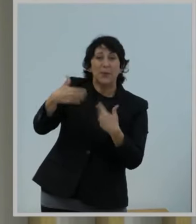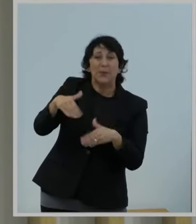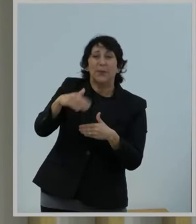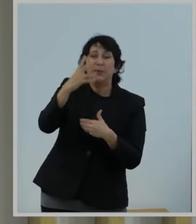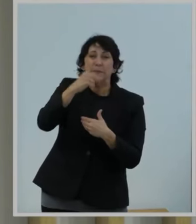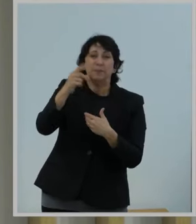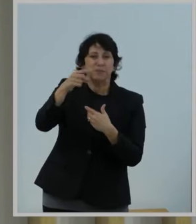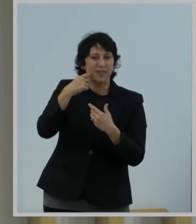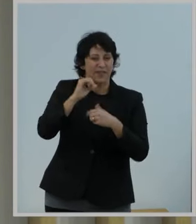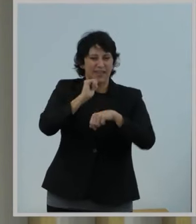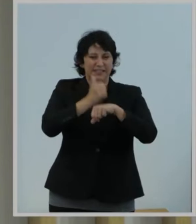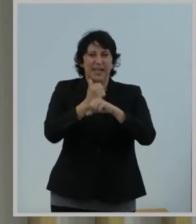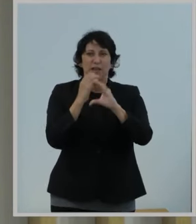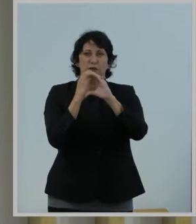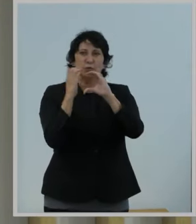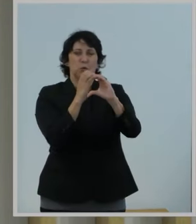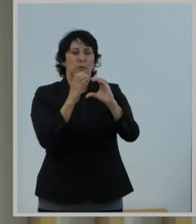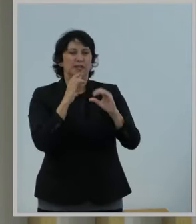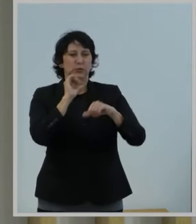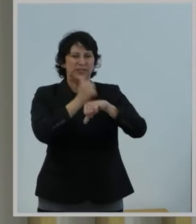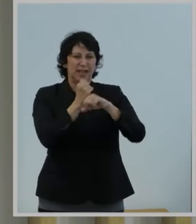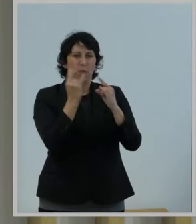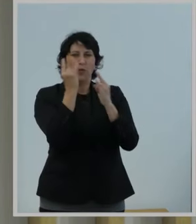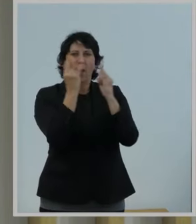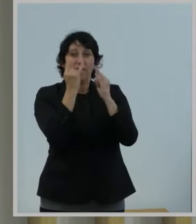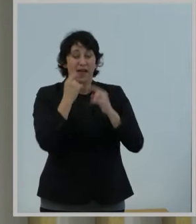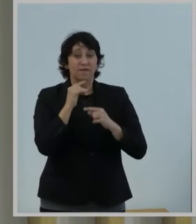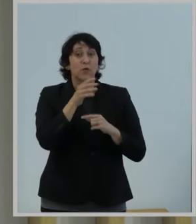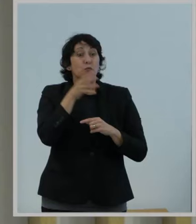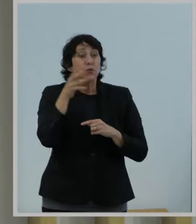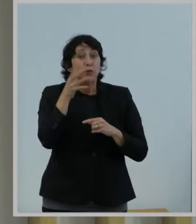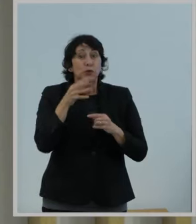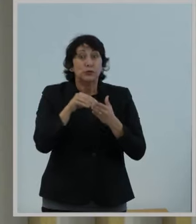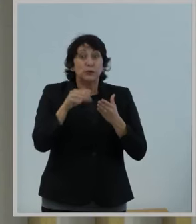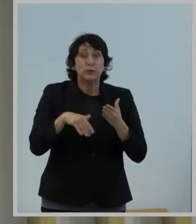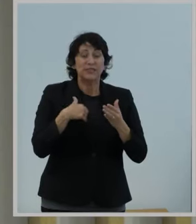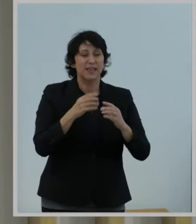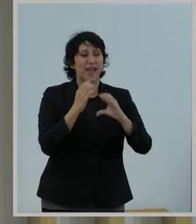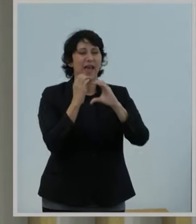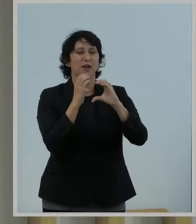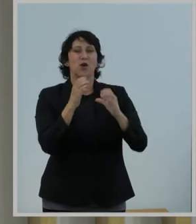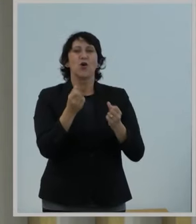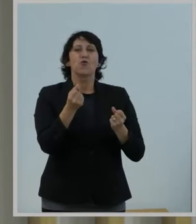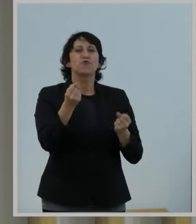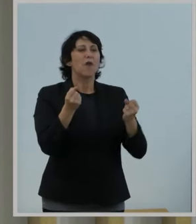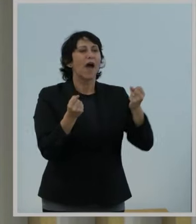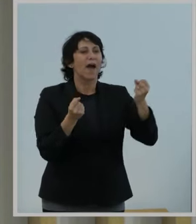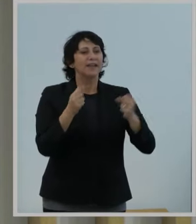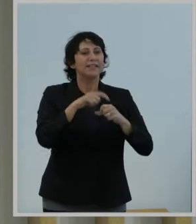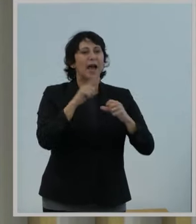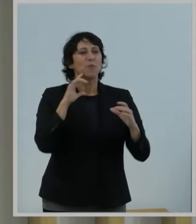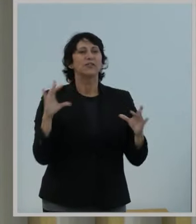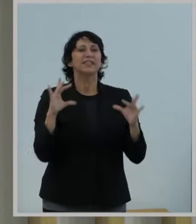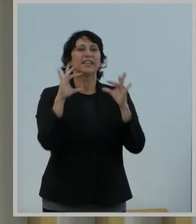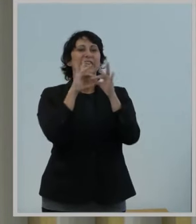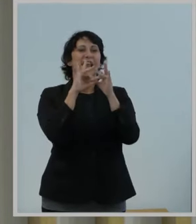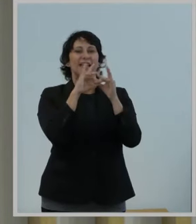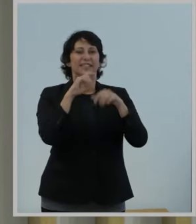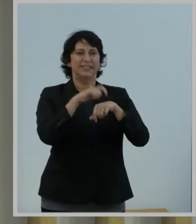school buses with Wi-Fi. For their rural students, they decided to turn ride time into connected time for homework.